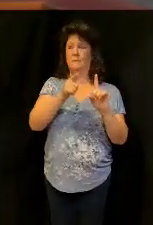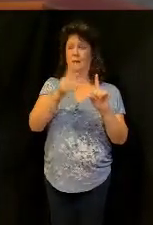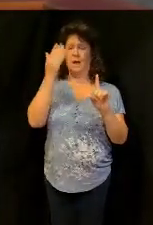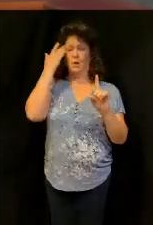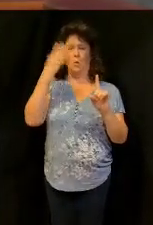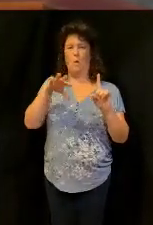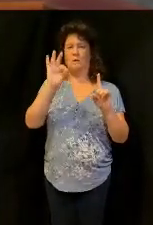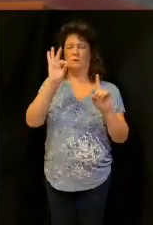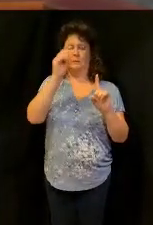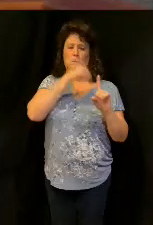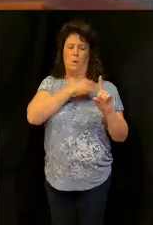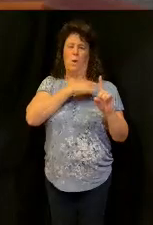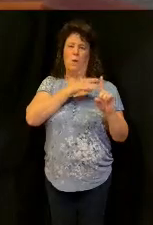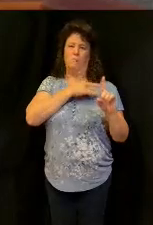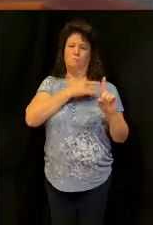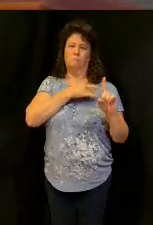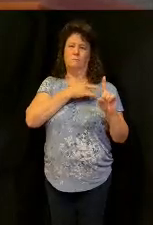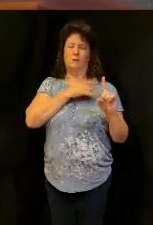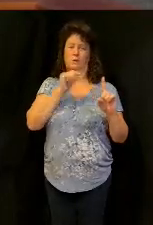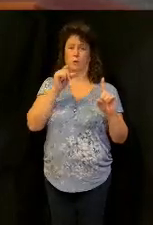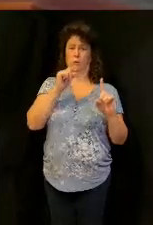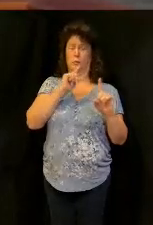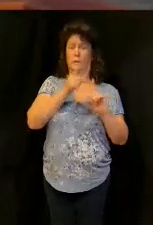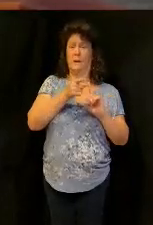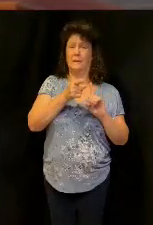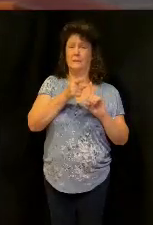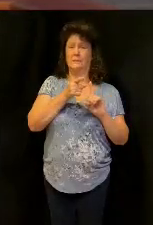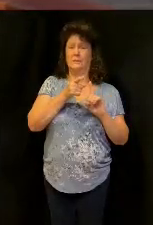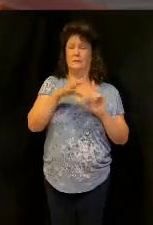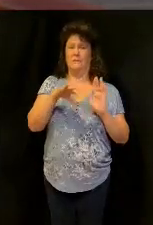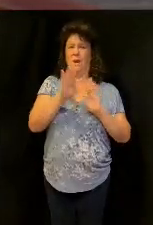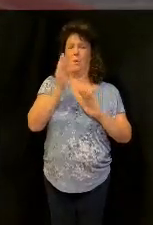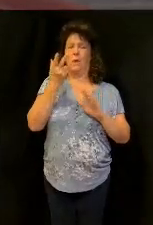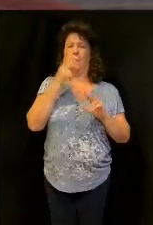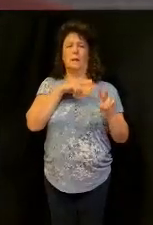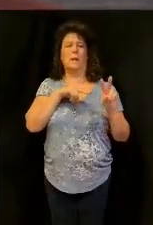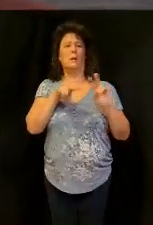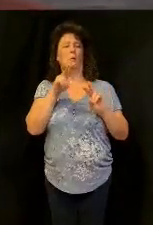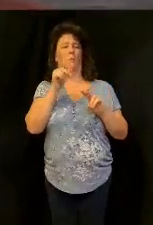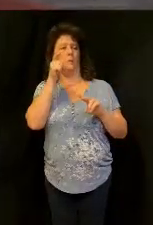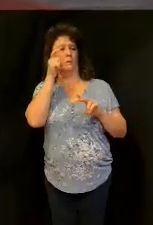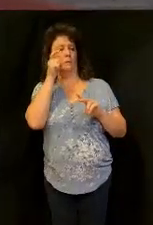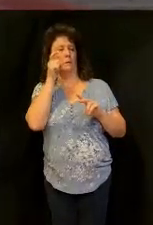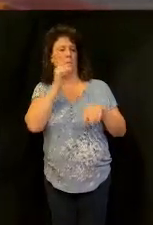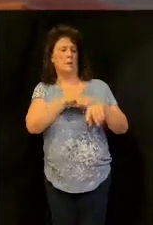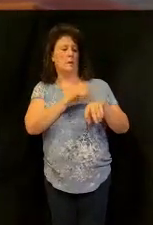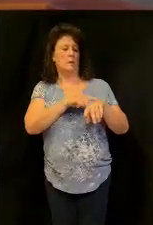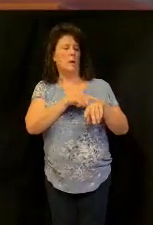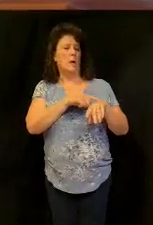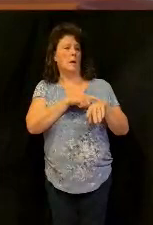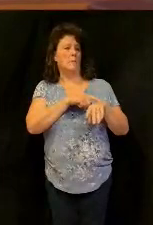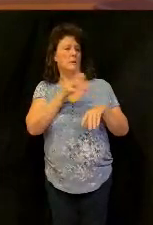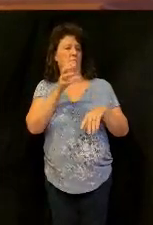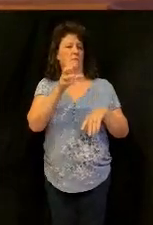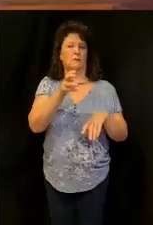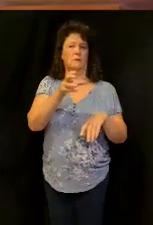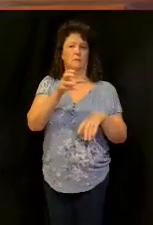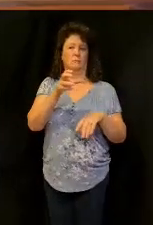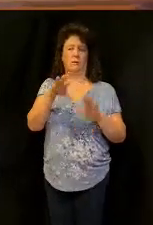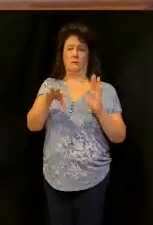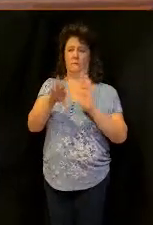You get around somebody 15 or 20 minutes, you'll find out what they've been looking at. You'll find out where they've been investing their time. You'll find out what's going on.